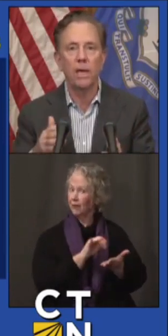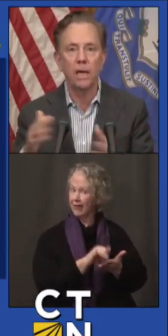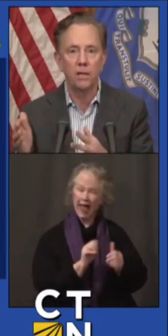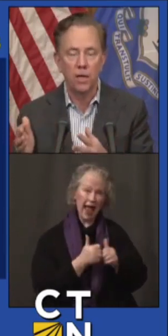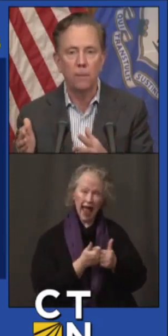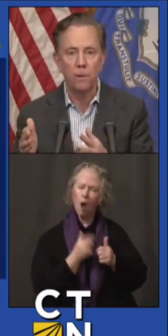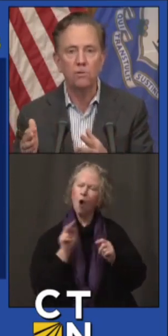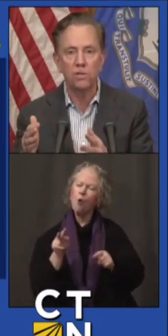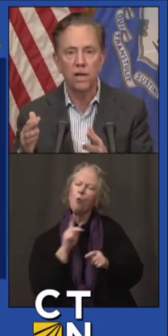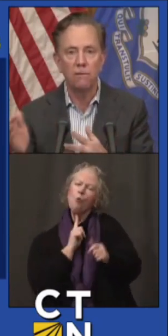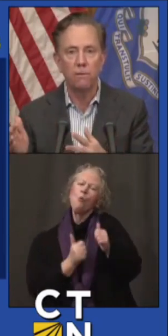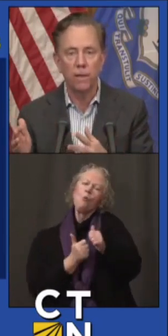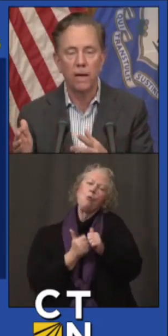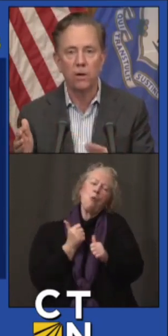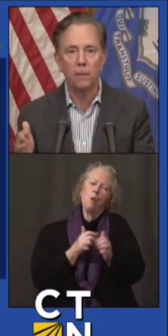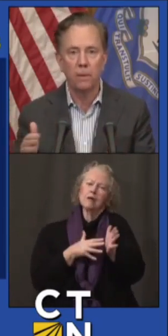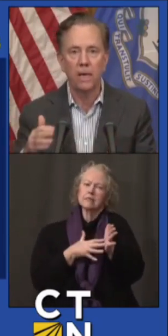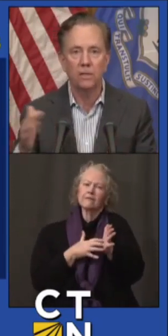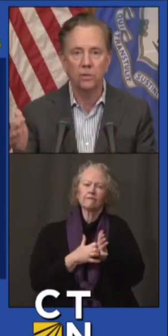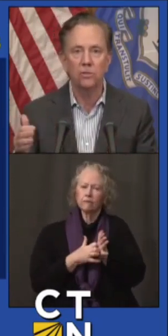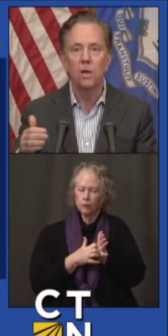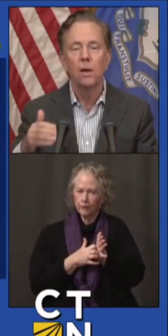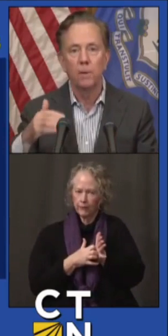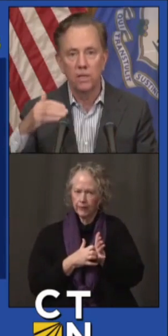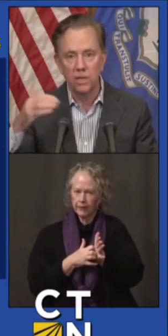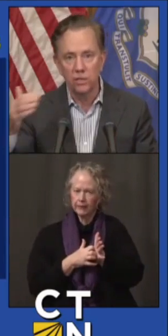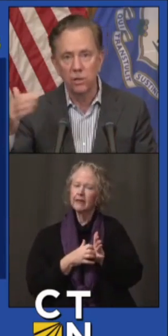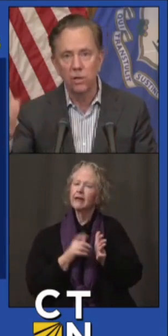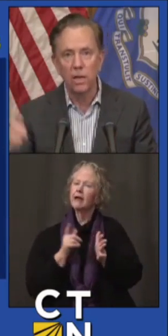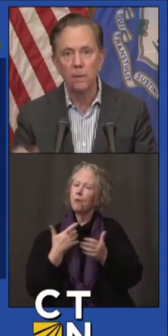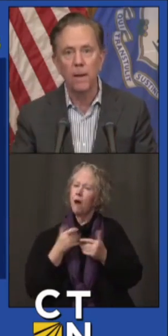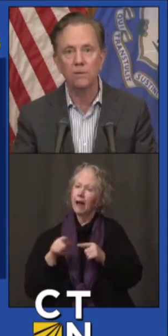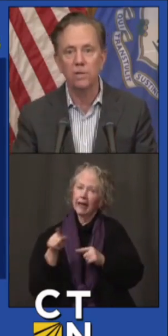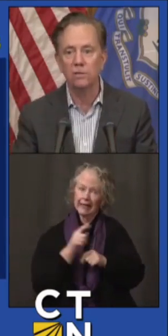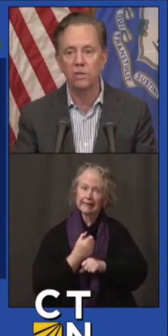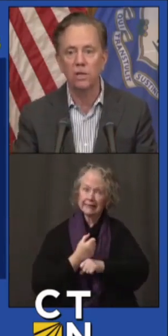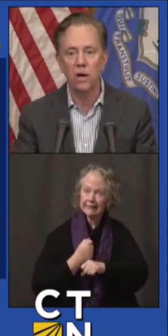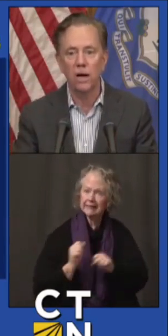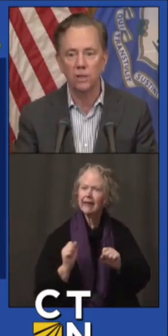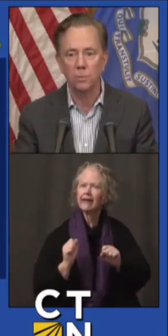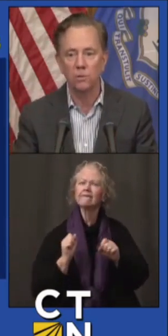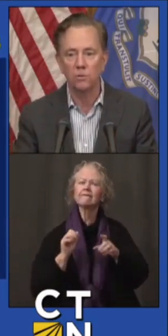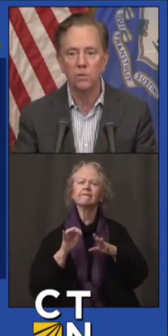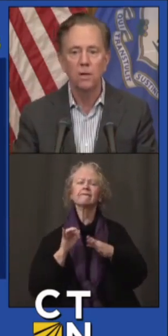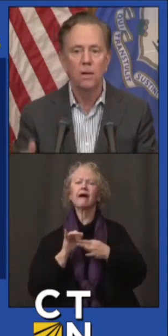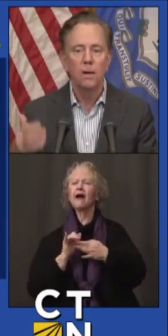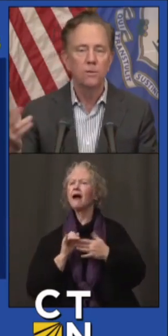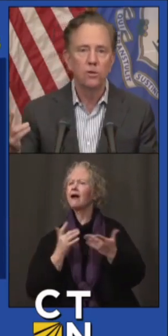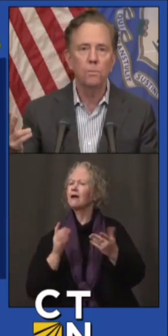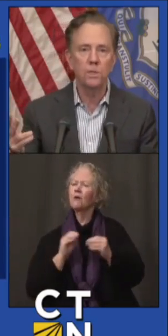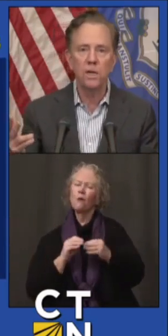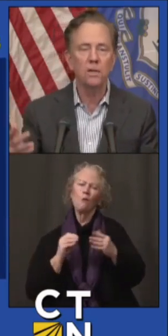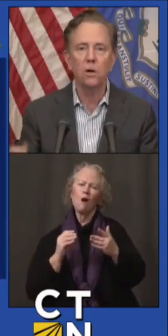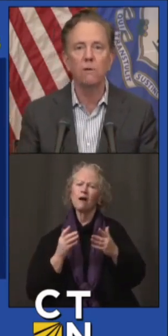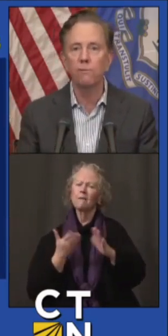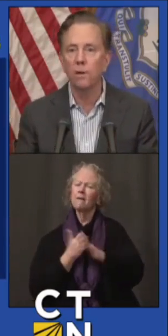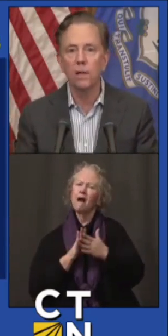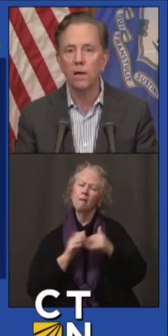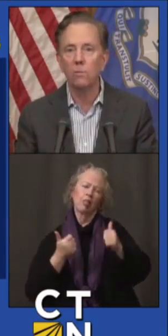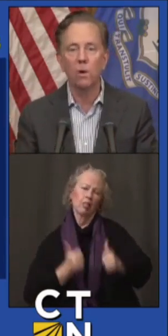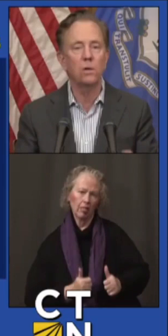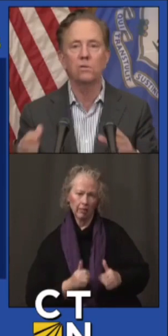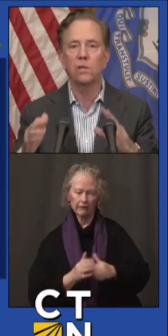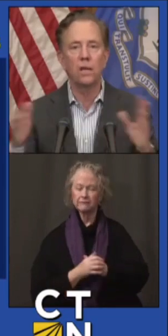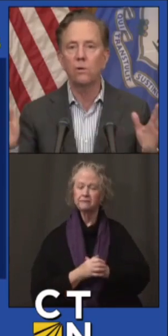everything we can to keep you safe and without complications, but to continue to keep access in our hospitals. Two, protect our